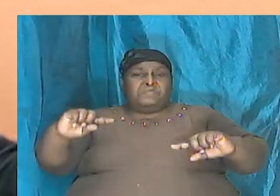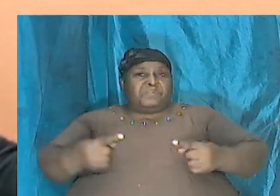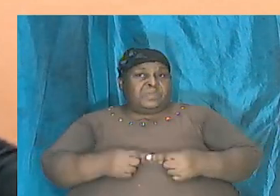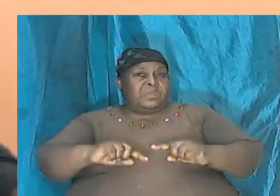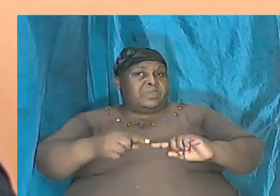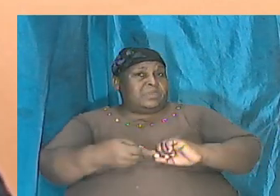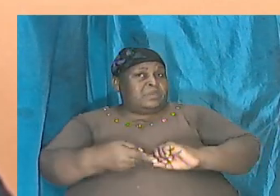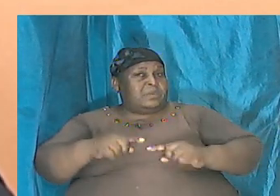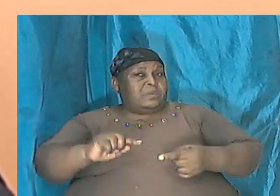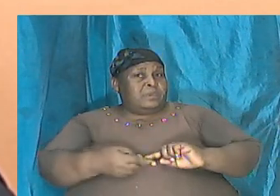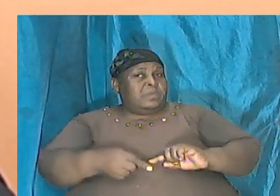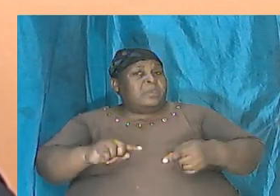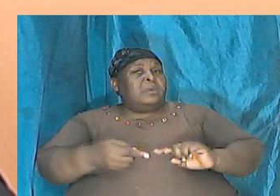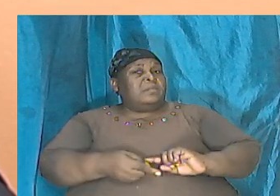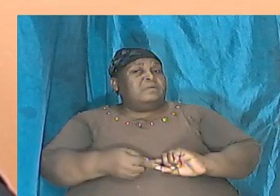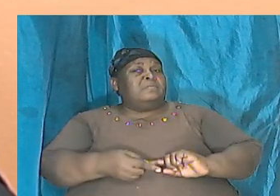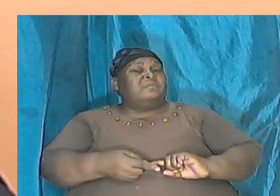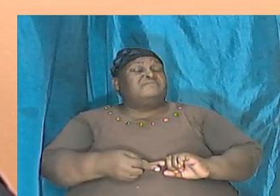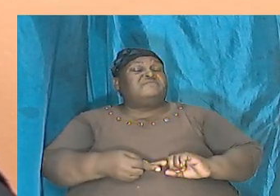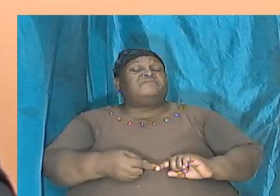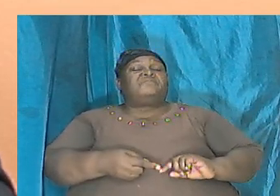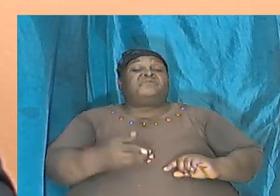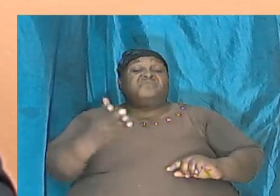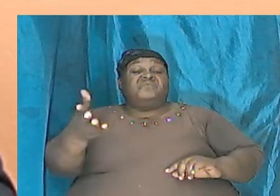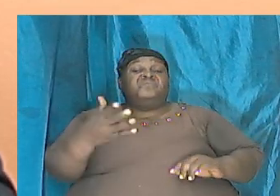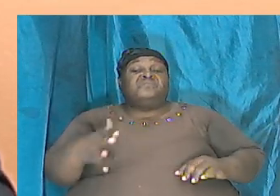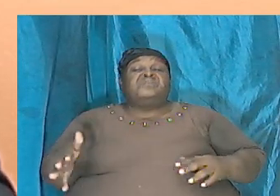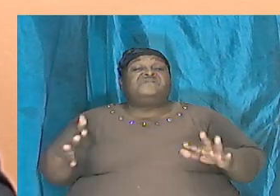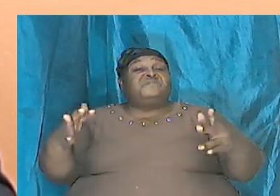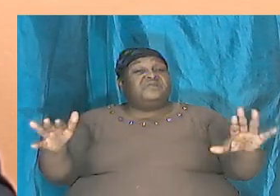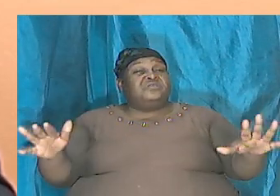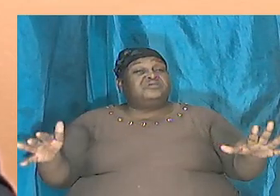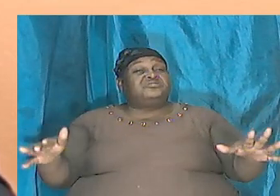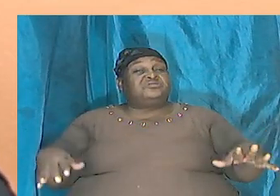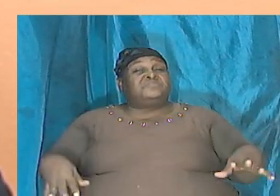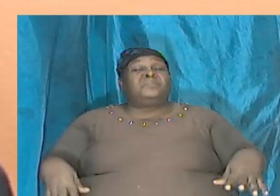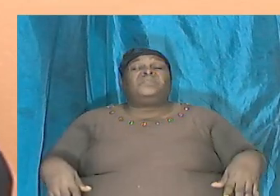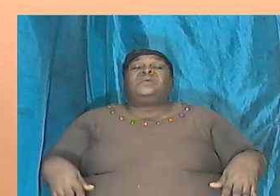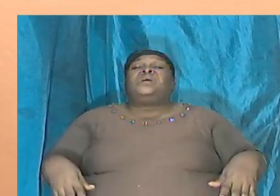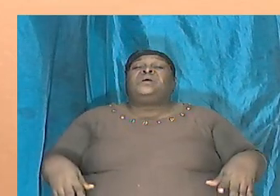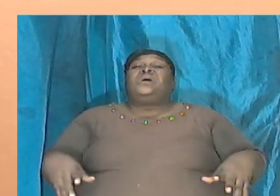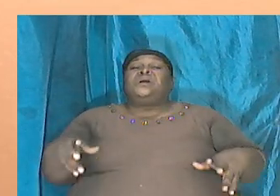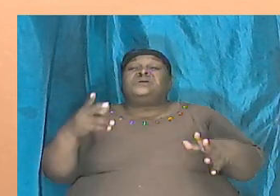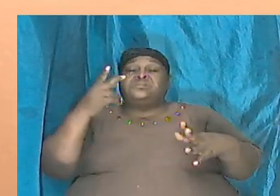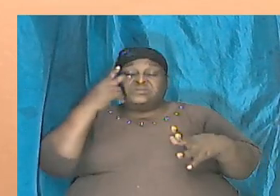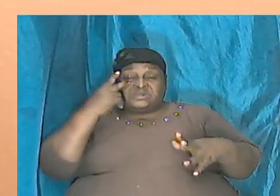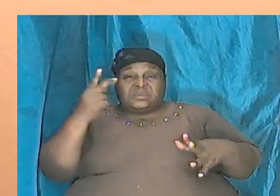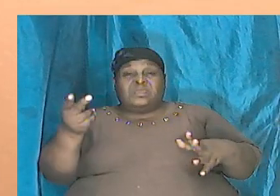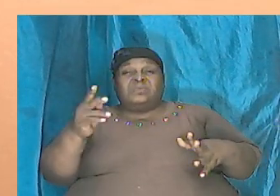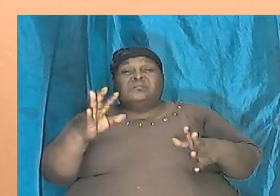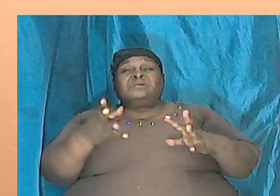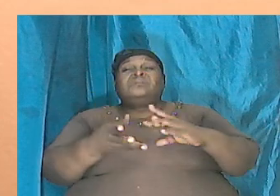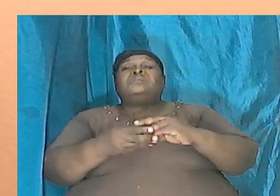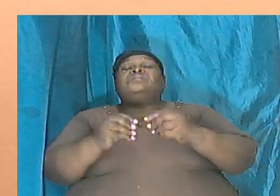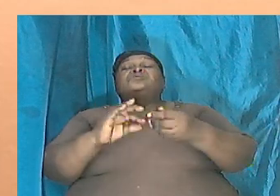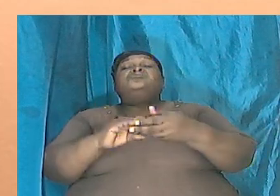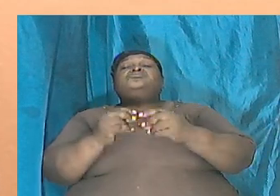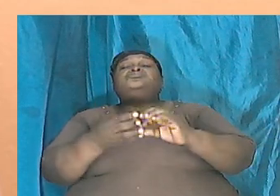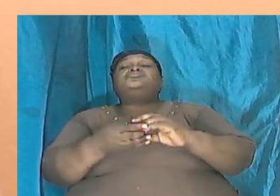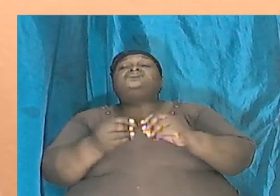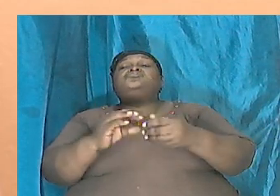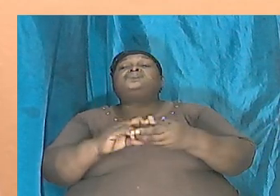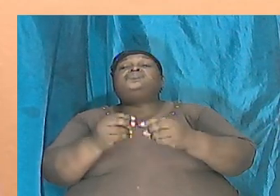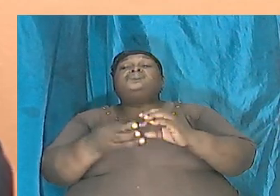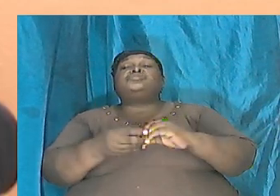passed away. They then present that as fairy tale and links it to the point in the fairy tale